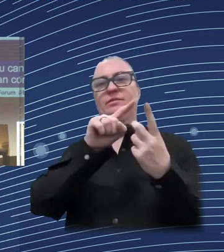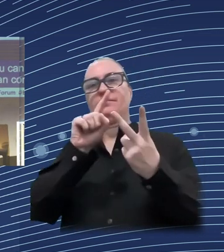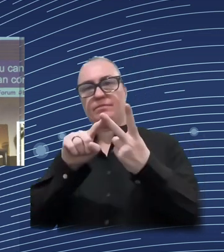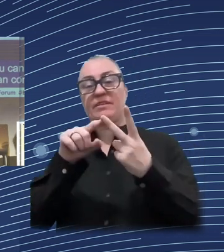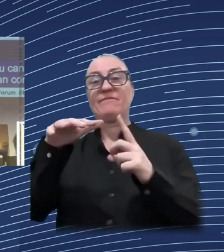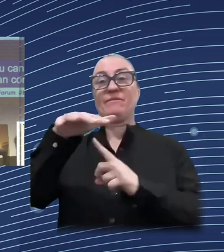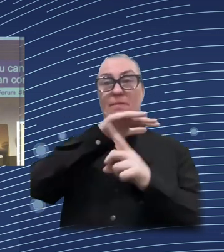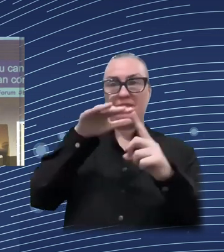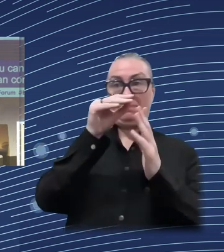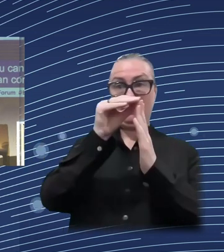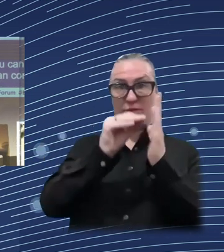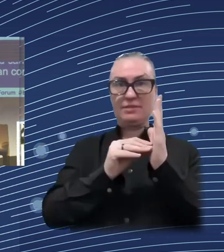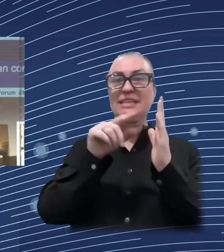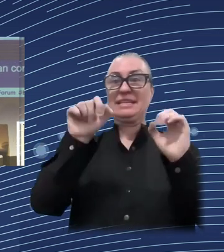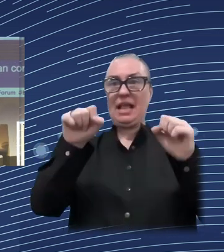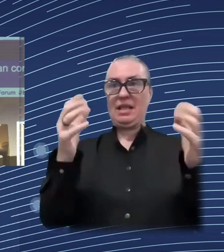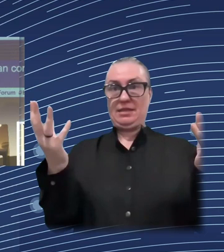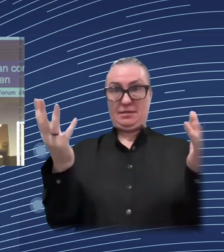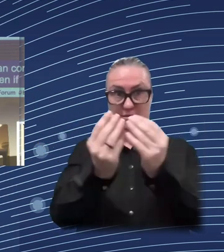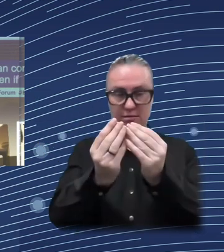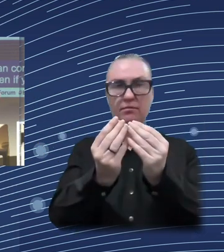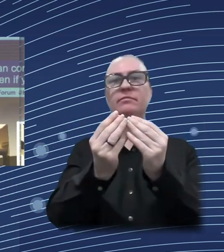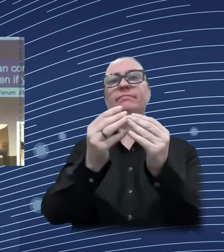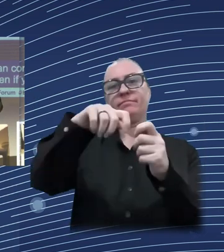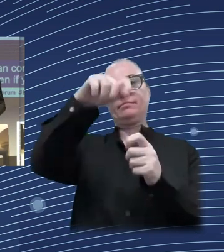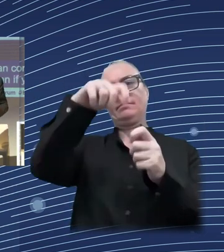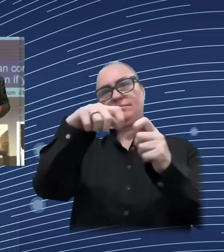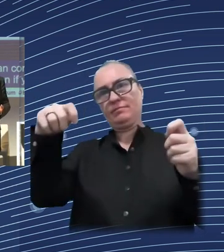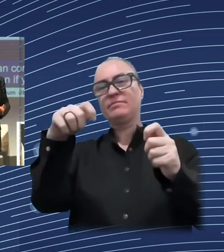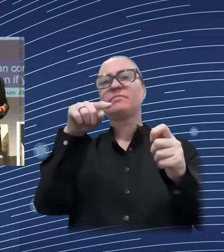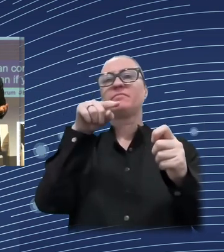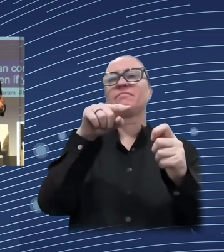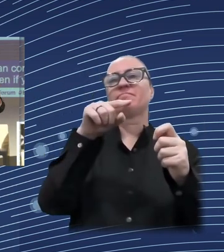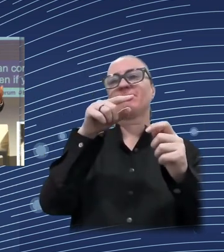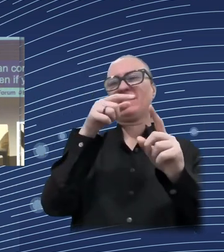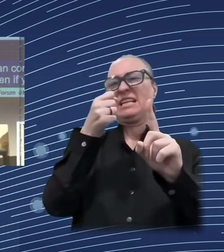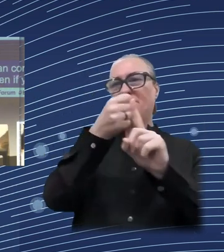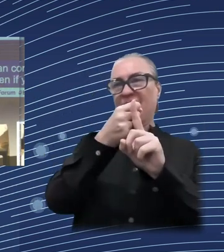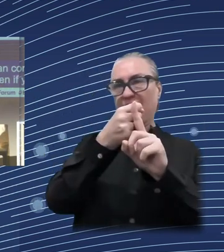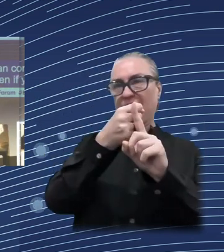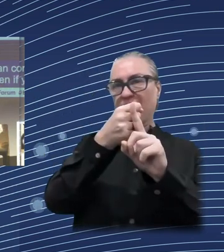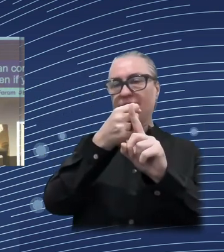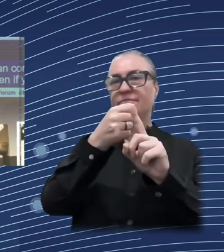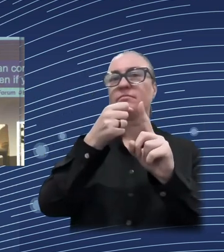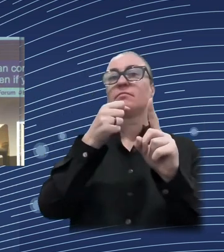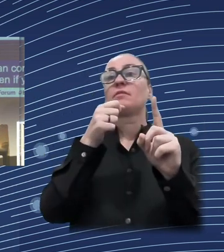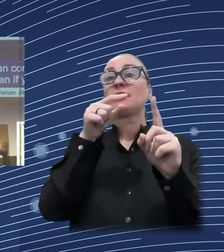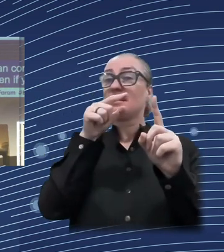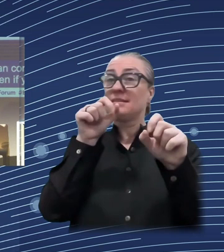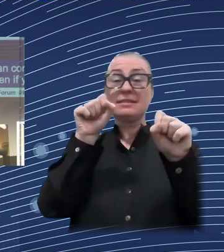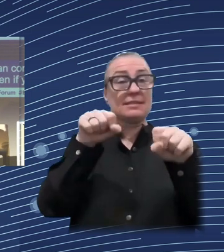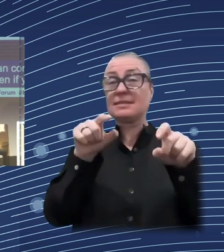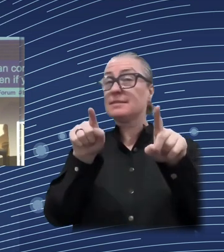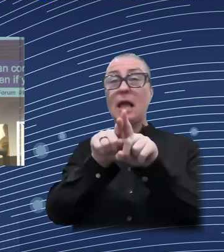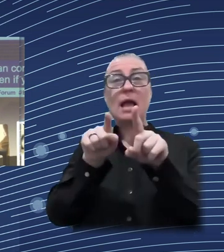happen if you use a standard macroeconomic model to analyze structural reform, instance. So, by combining Euromod with other models, are,